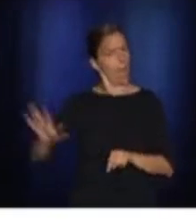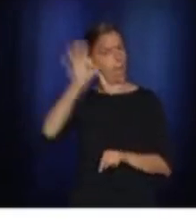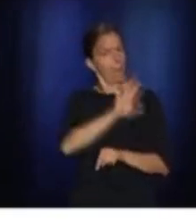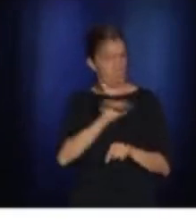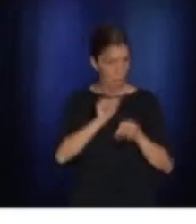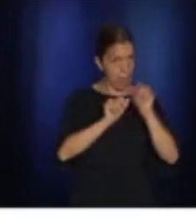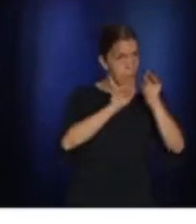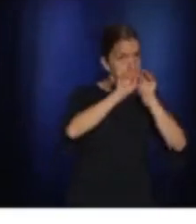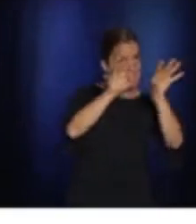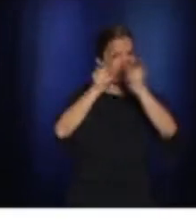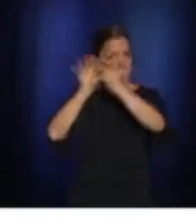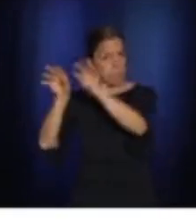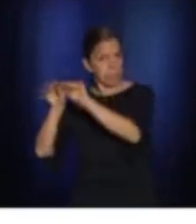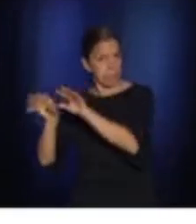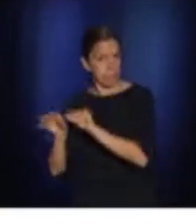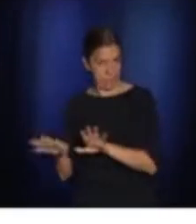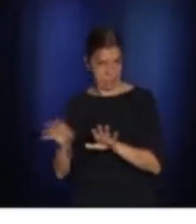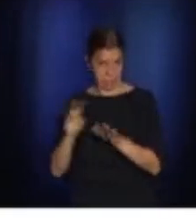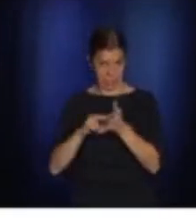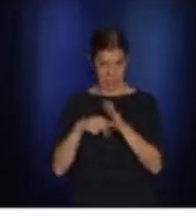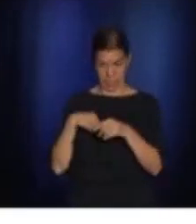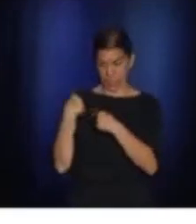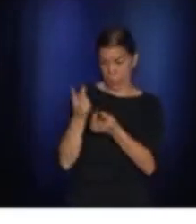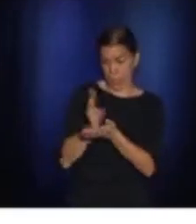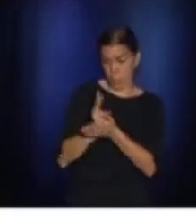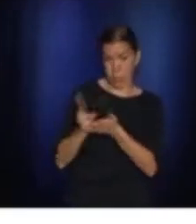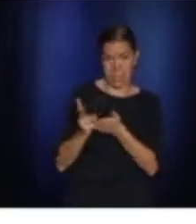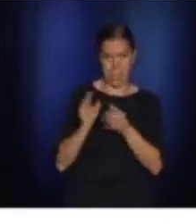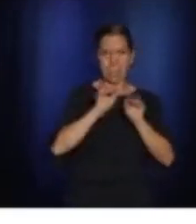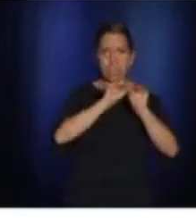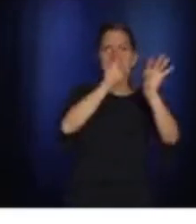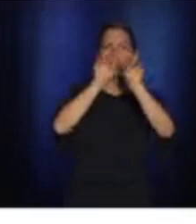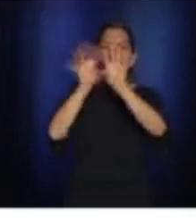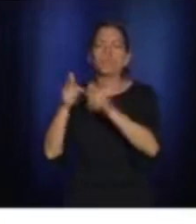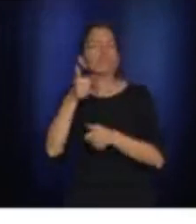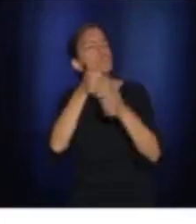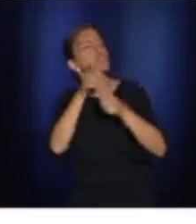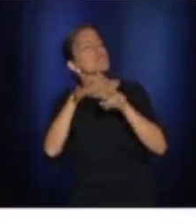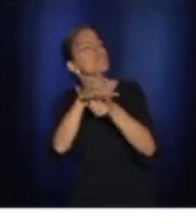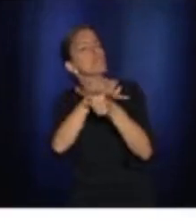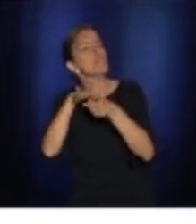weeks? A little more specifics on where and how are people getting sick?